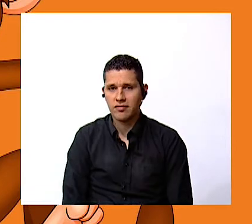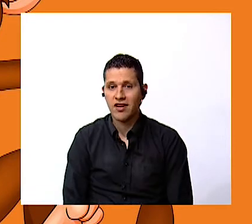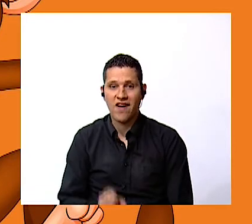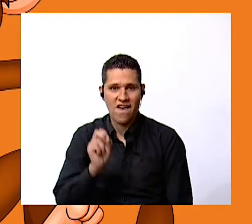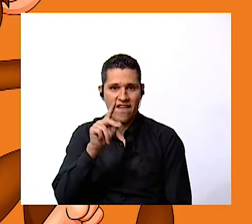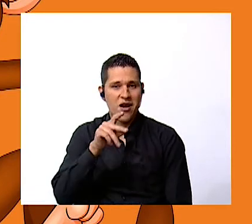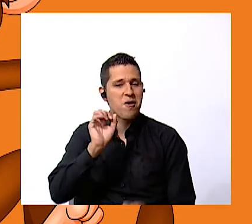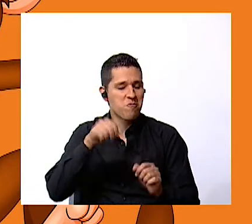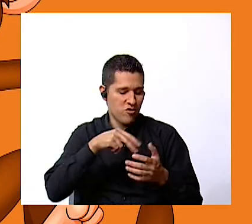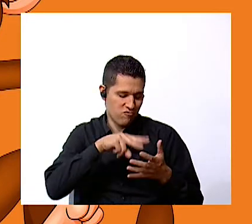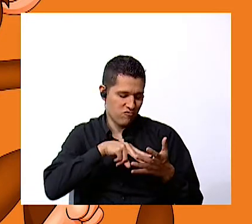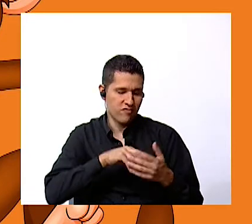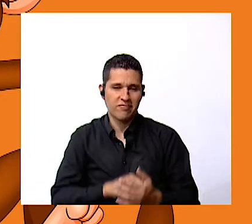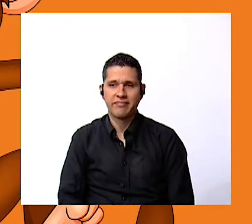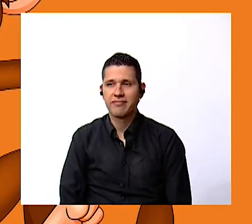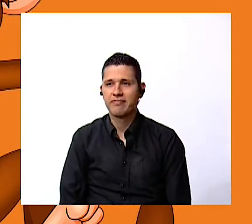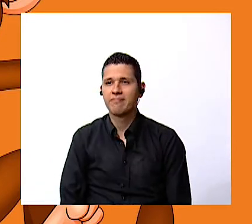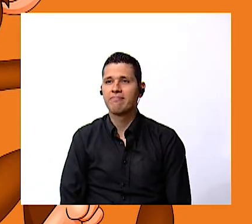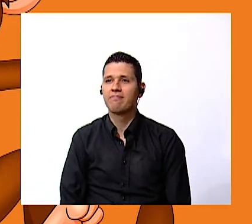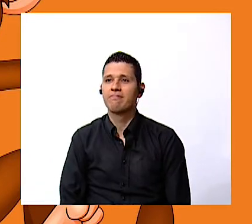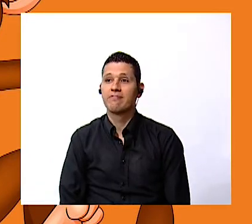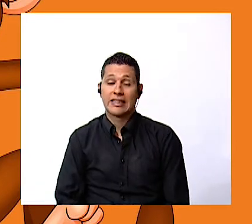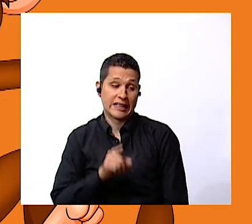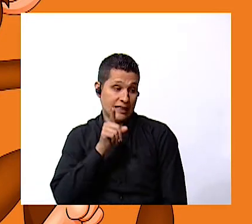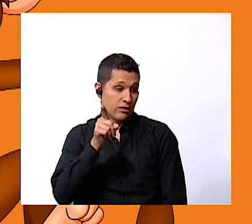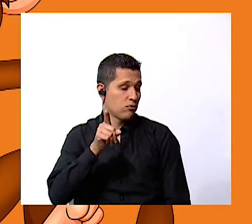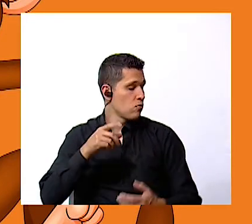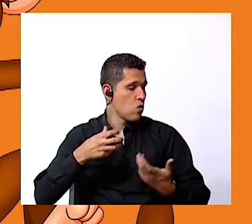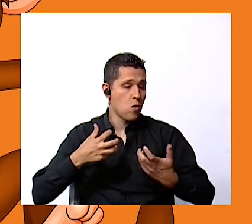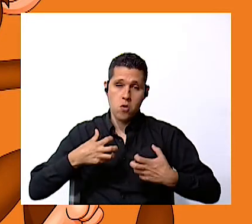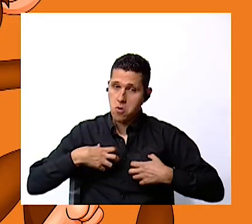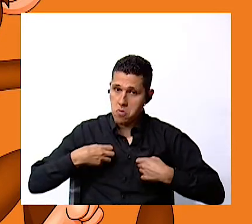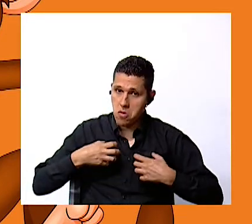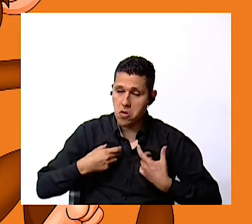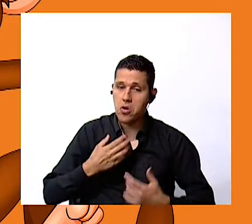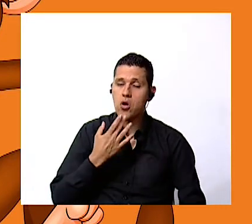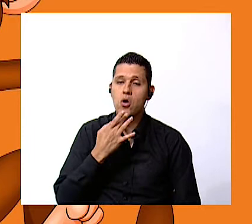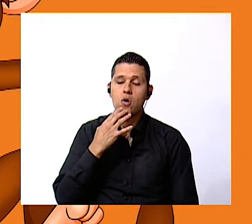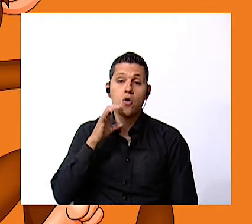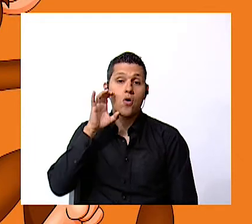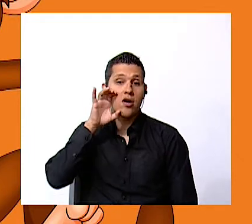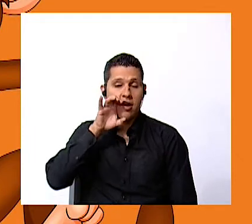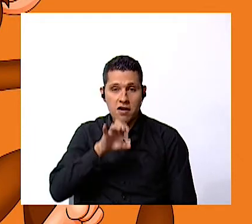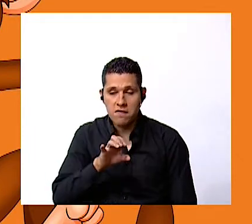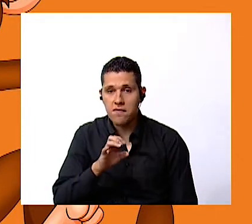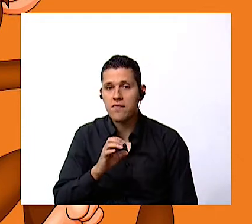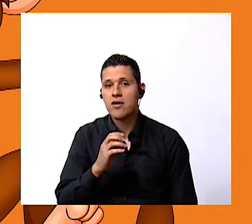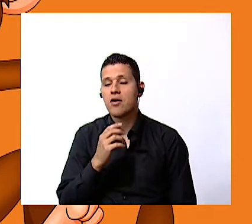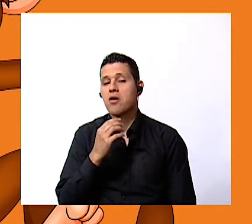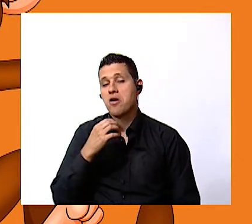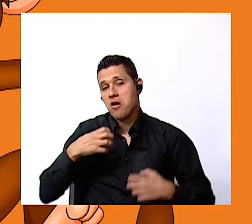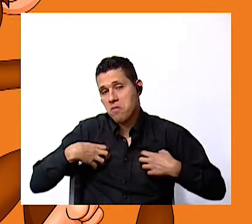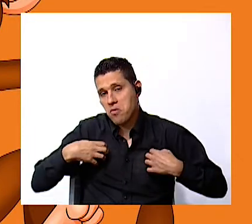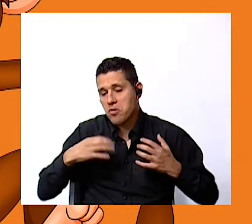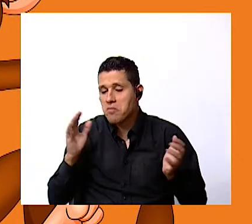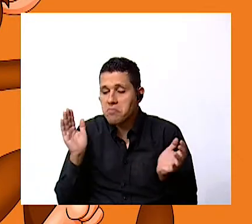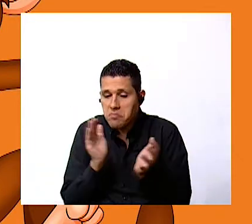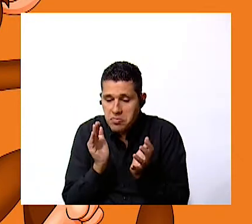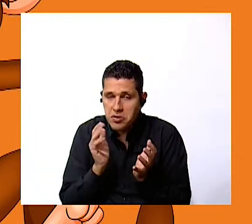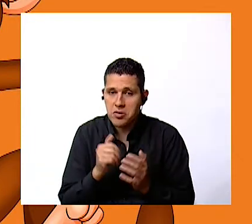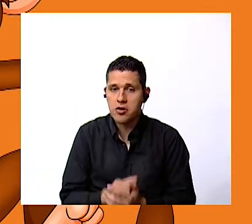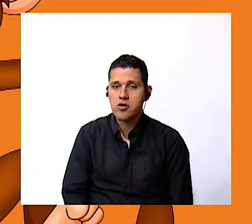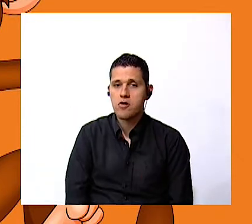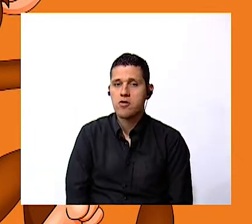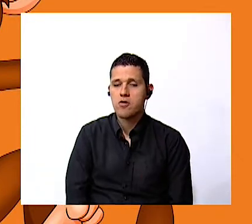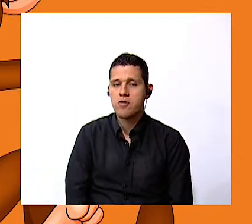lo puedes leer it is a monkey the monkey is brown the monkey is little it